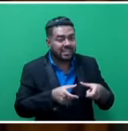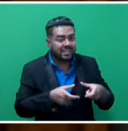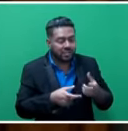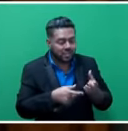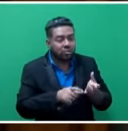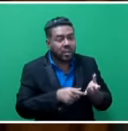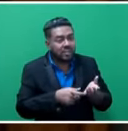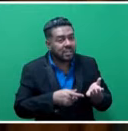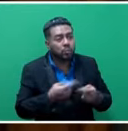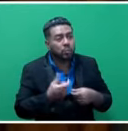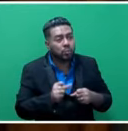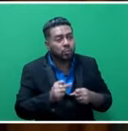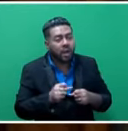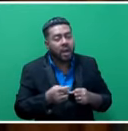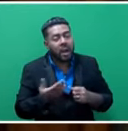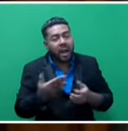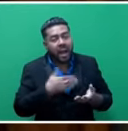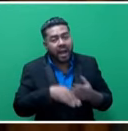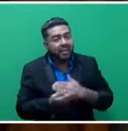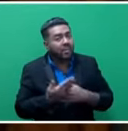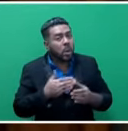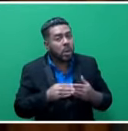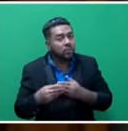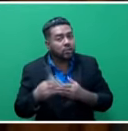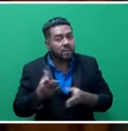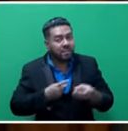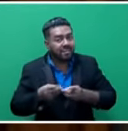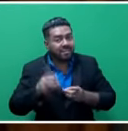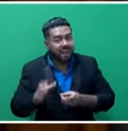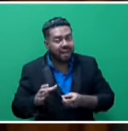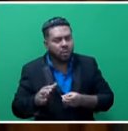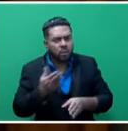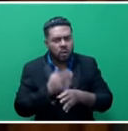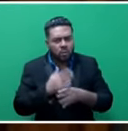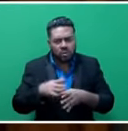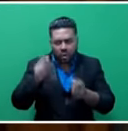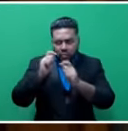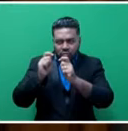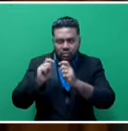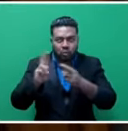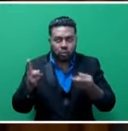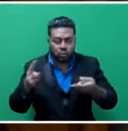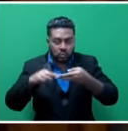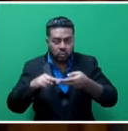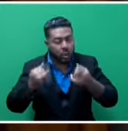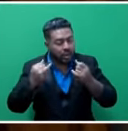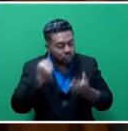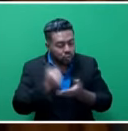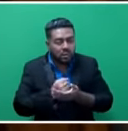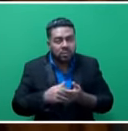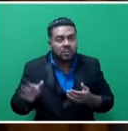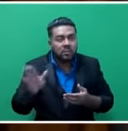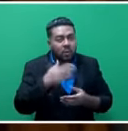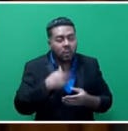the Ministry of Education under the leadership of our director. We work with the construction implementation unit to ensure that all